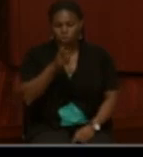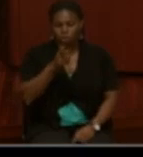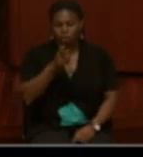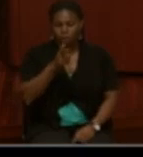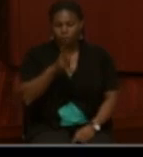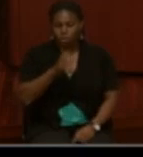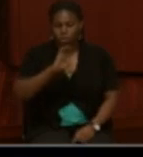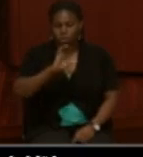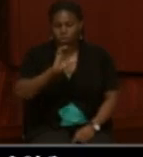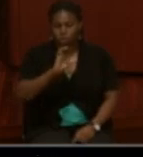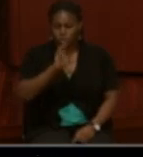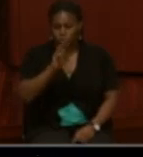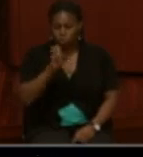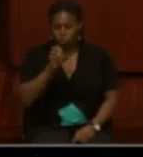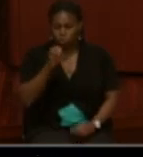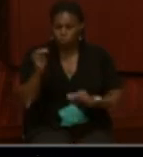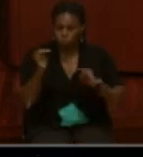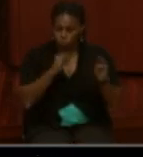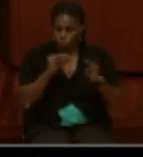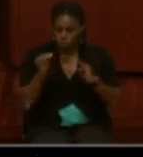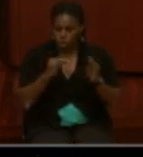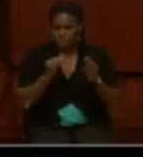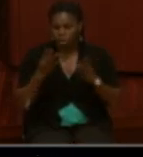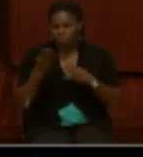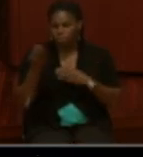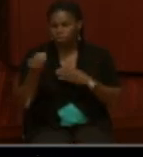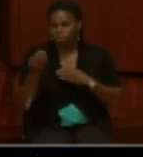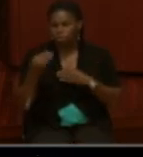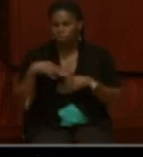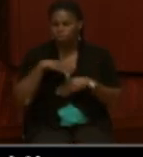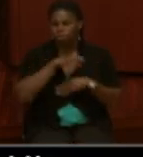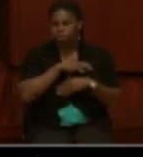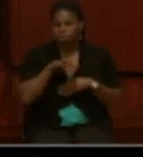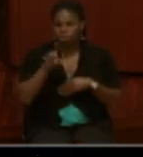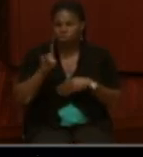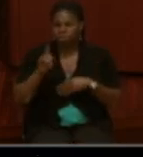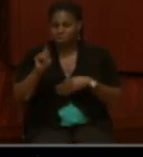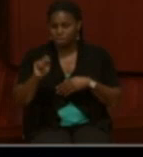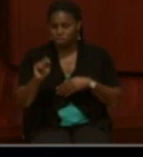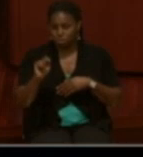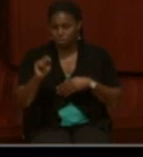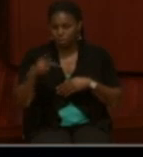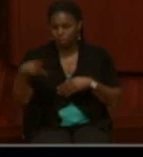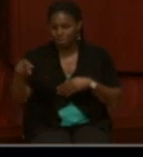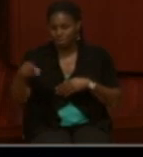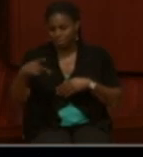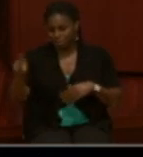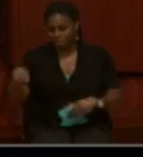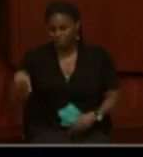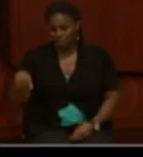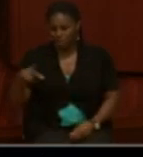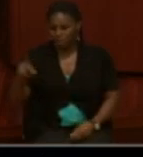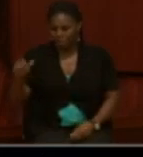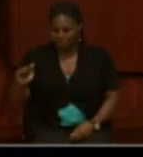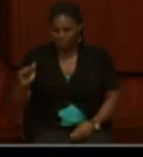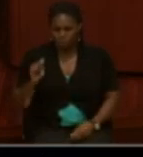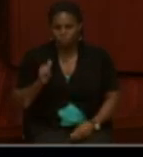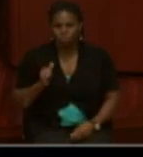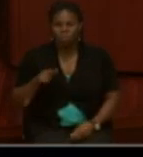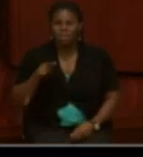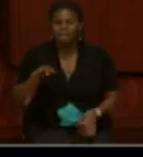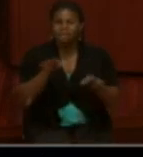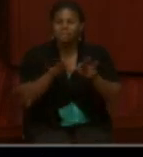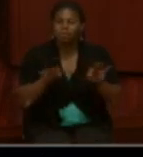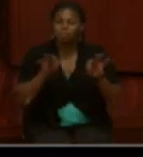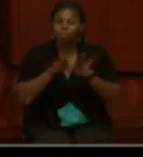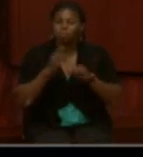4th District, Pennsylvania. So that would have been the 4th Congressional District. And this is important for the War